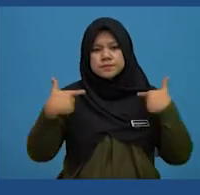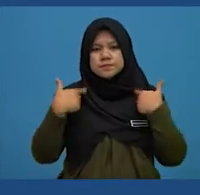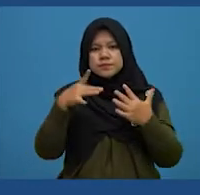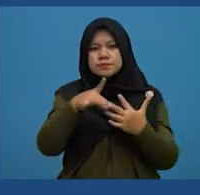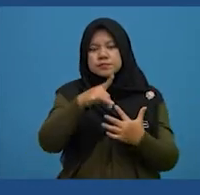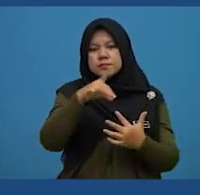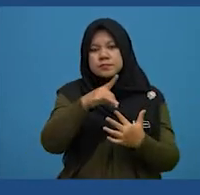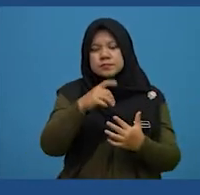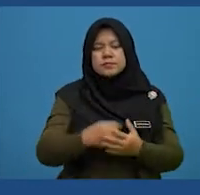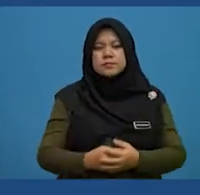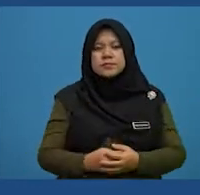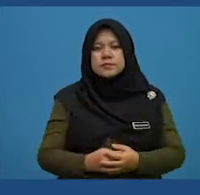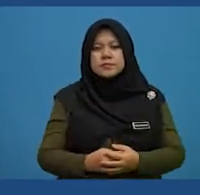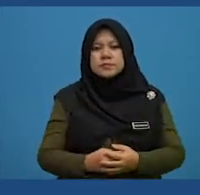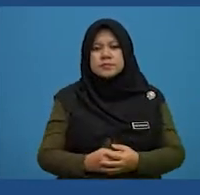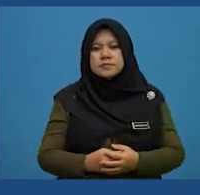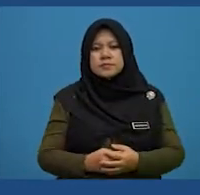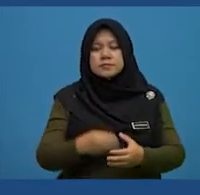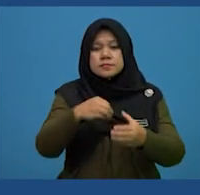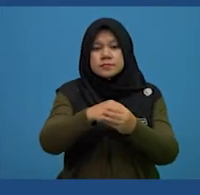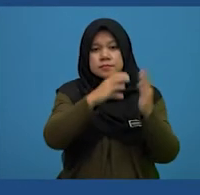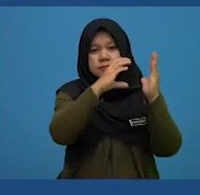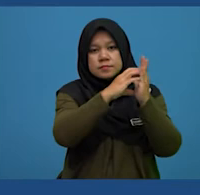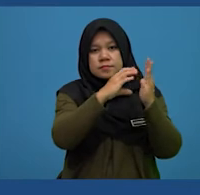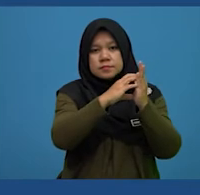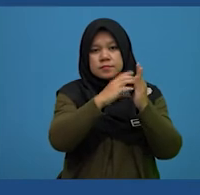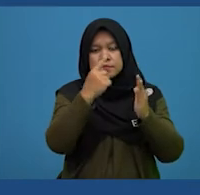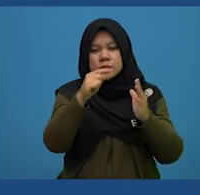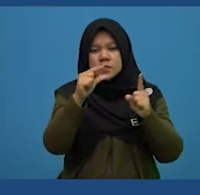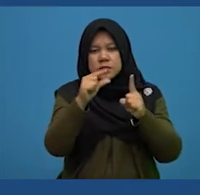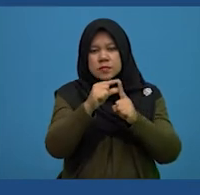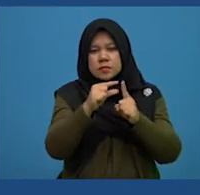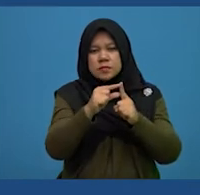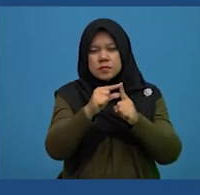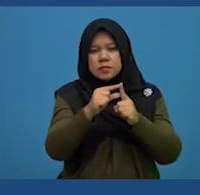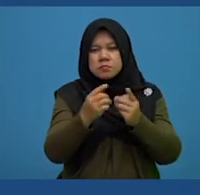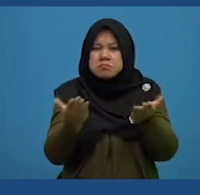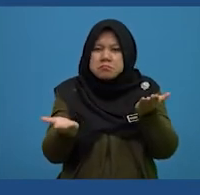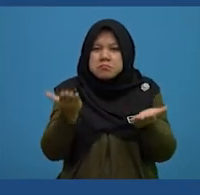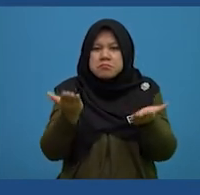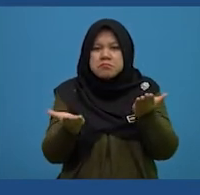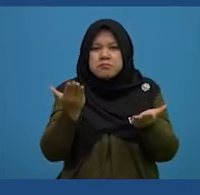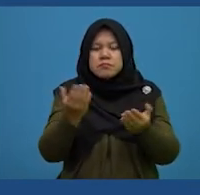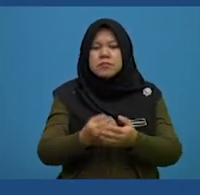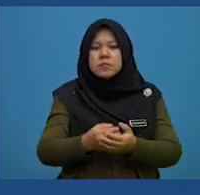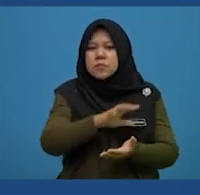choices In the paragraph, the word perhaps means maybe.